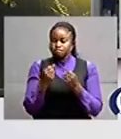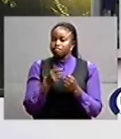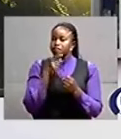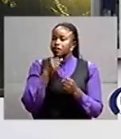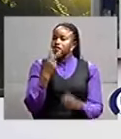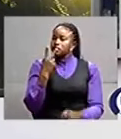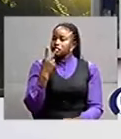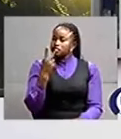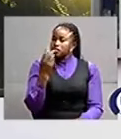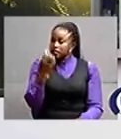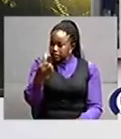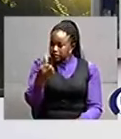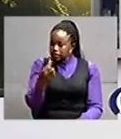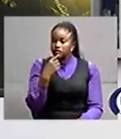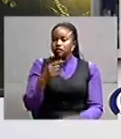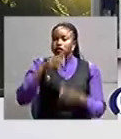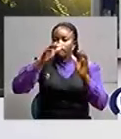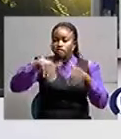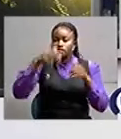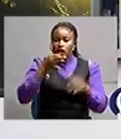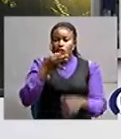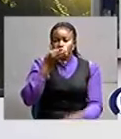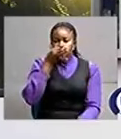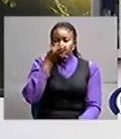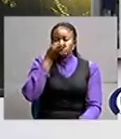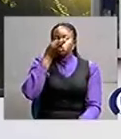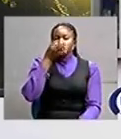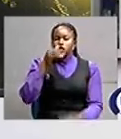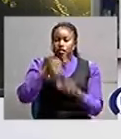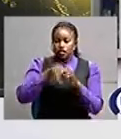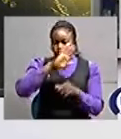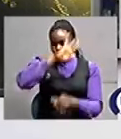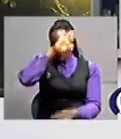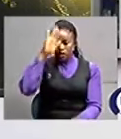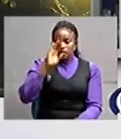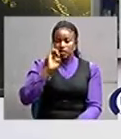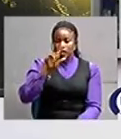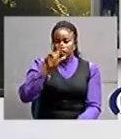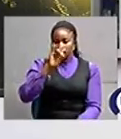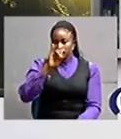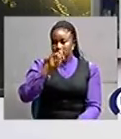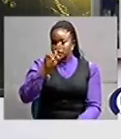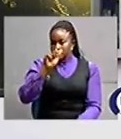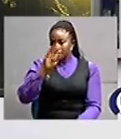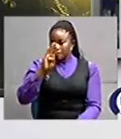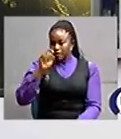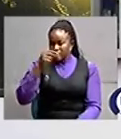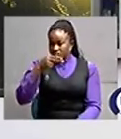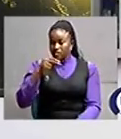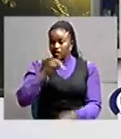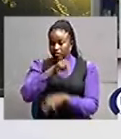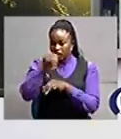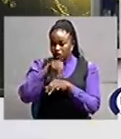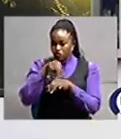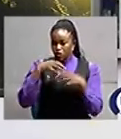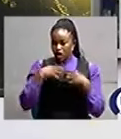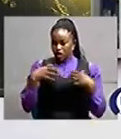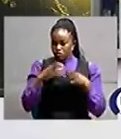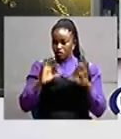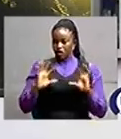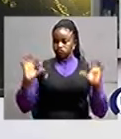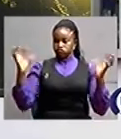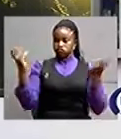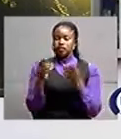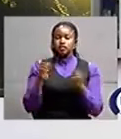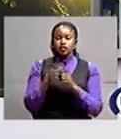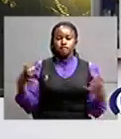cultivating marijuana and marungi in queen elizabeth national park now they were generally arrested uh with by